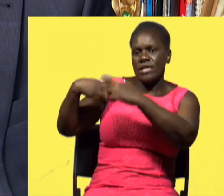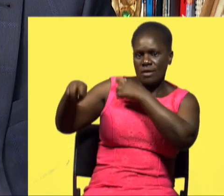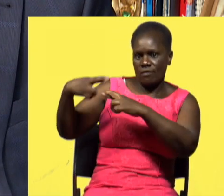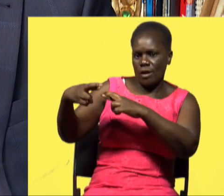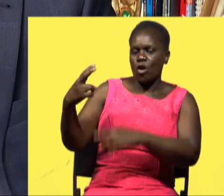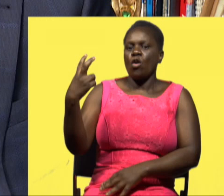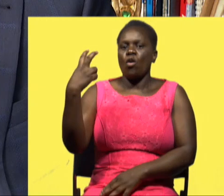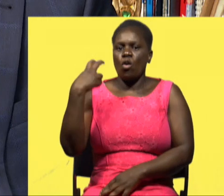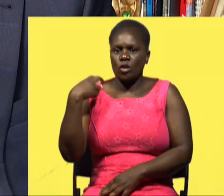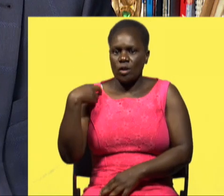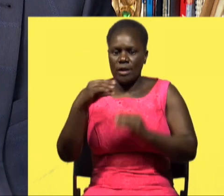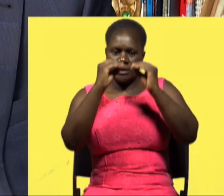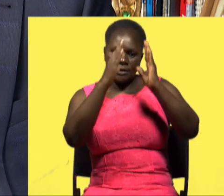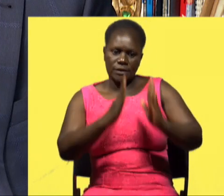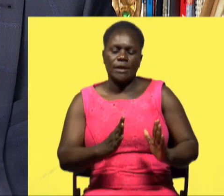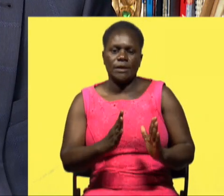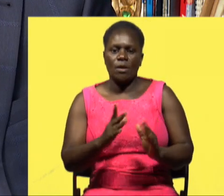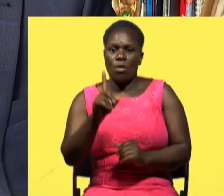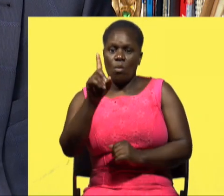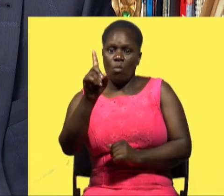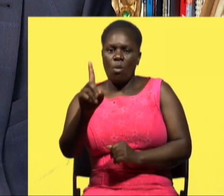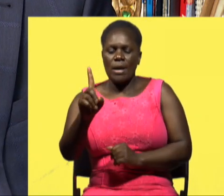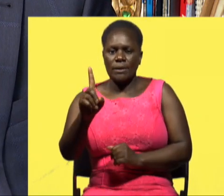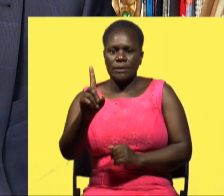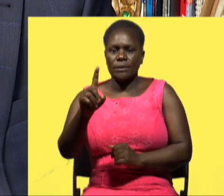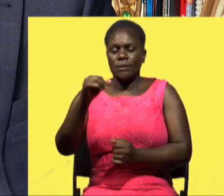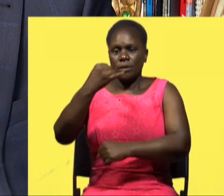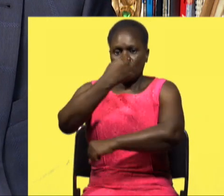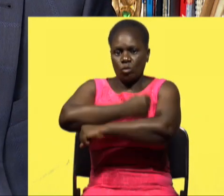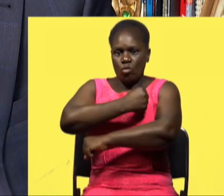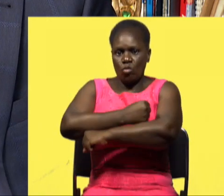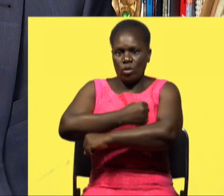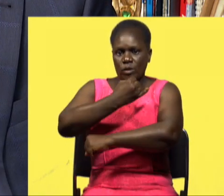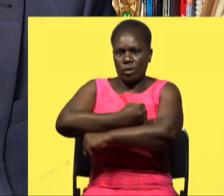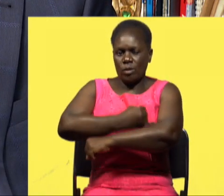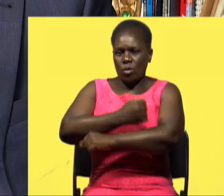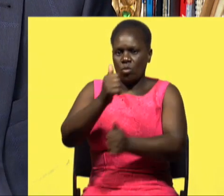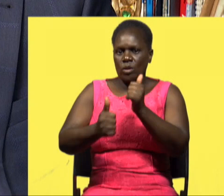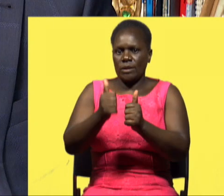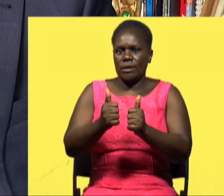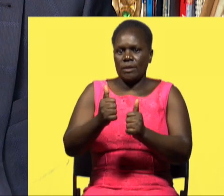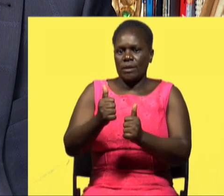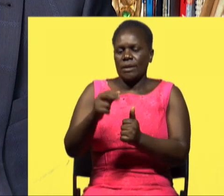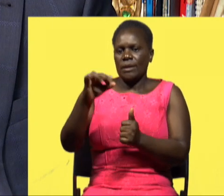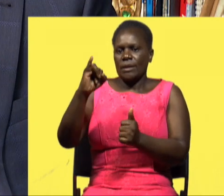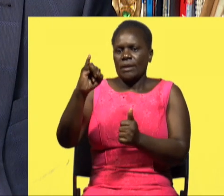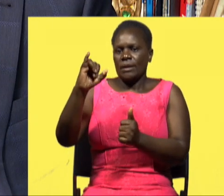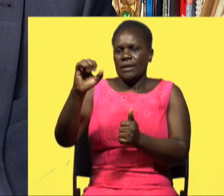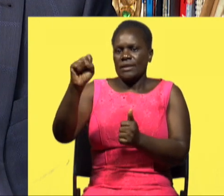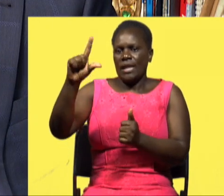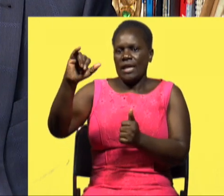them of course we consulted uh teachers uh one of the institutions that we consulted the teachers is uh this lecture